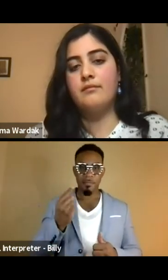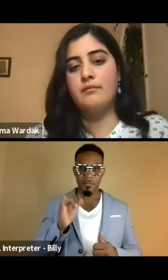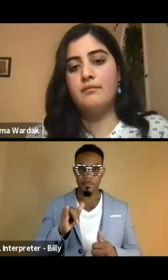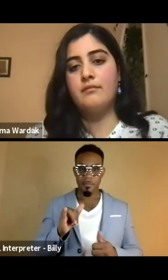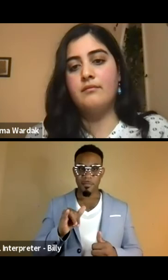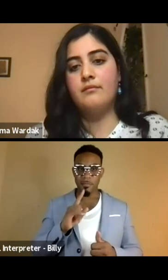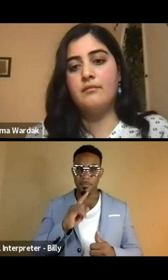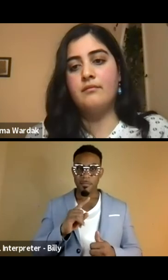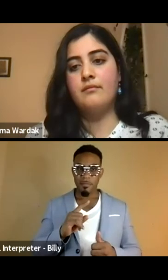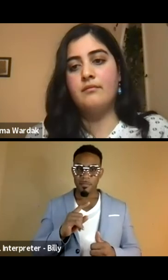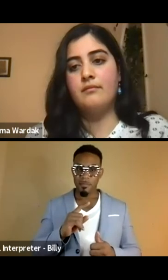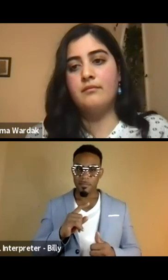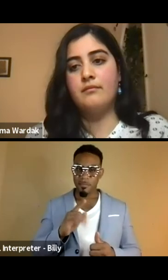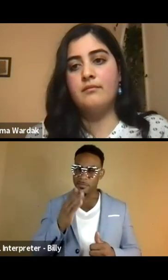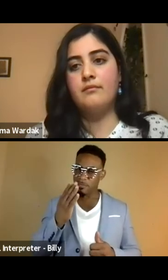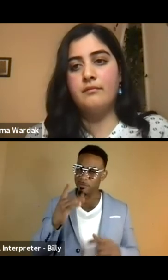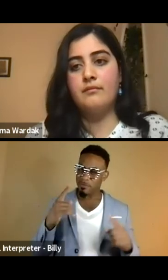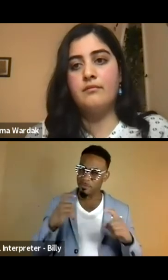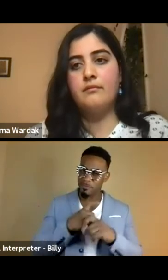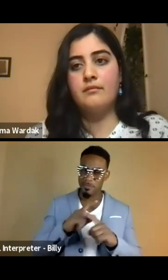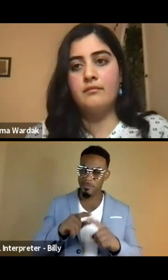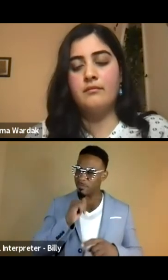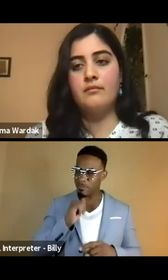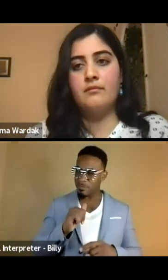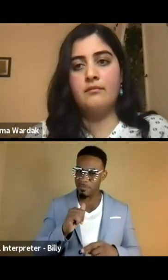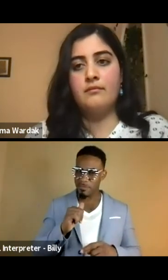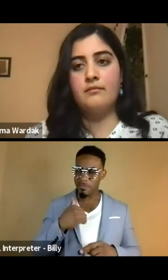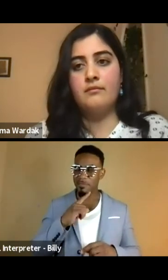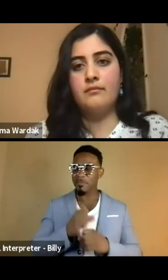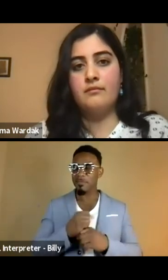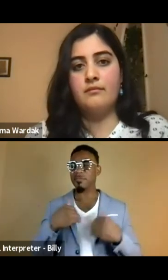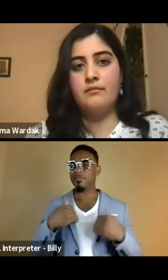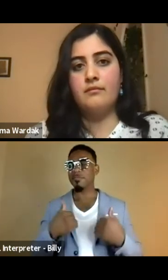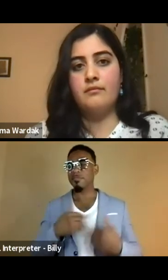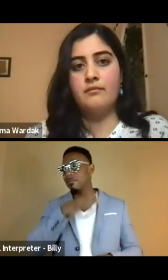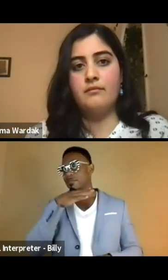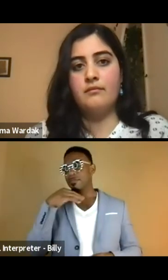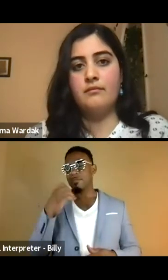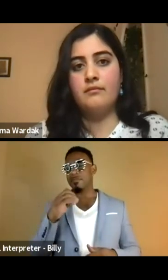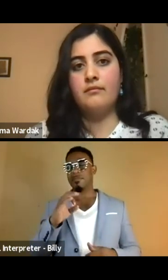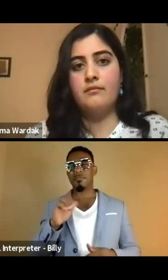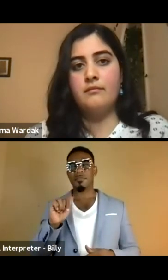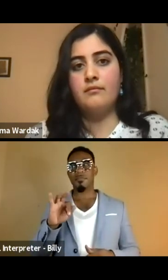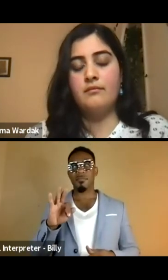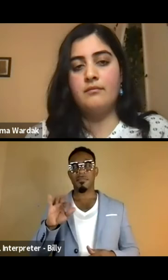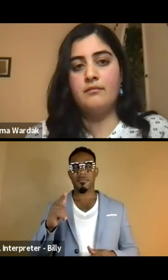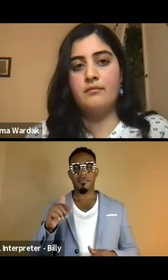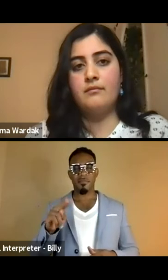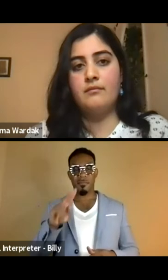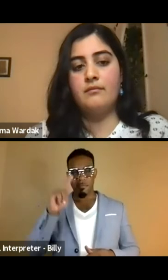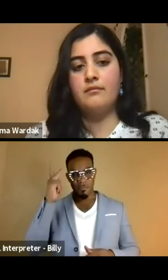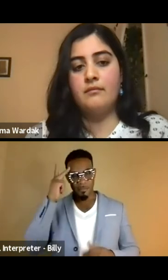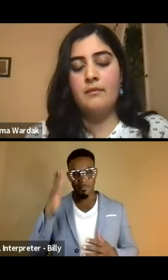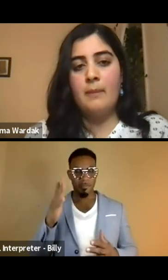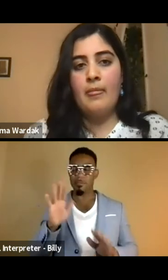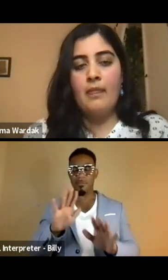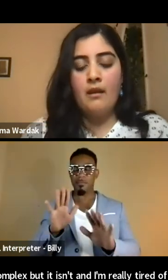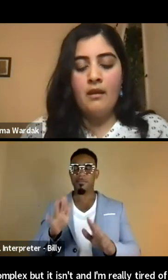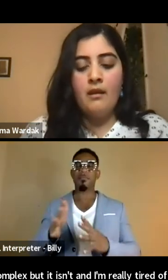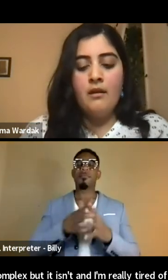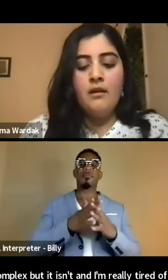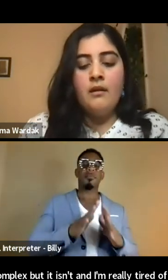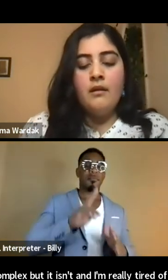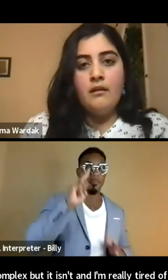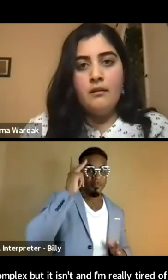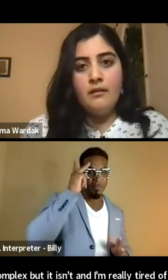that is seems complex, but it isn't. And I'm really tired of Afghan politicians, uh, sorry, American